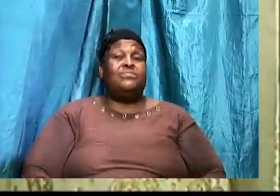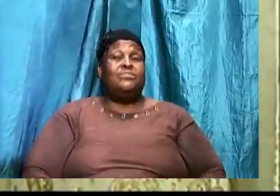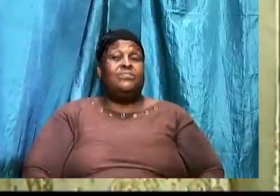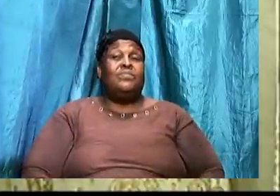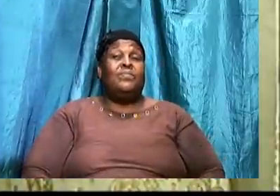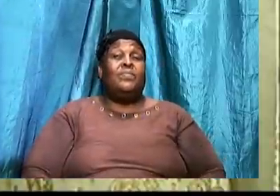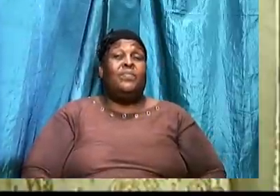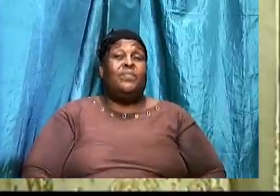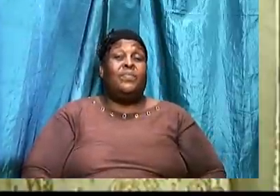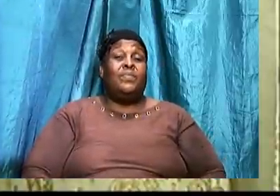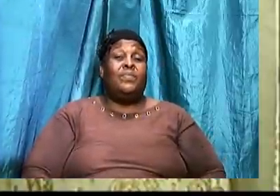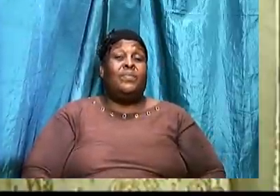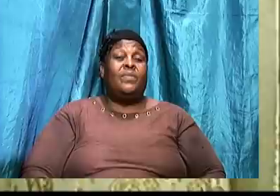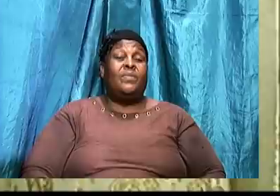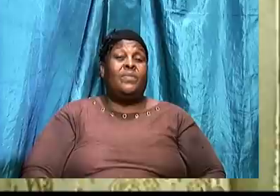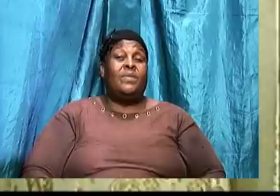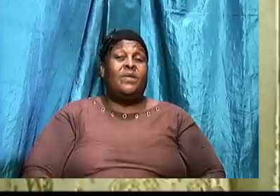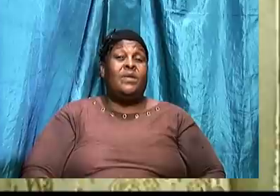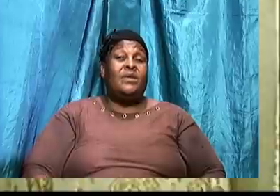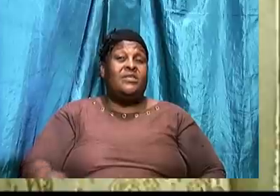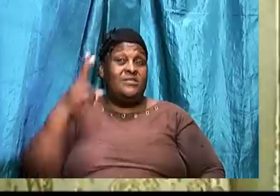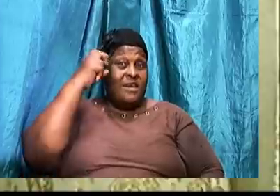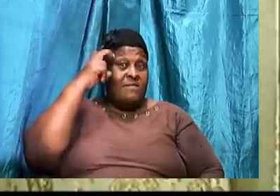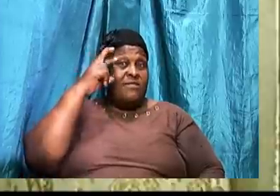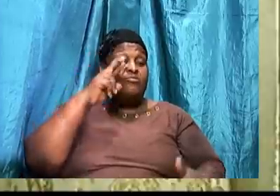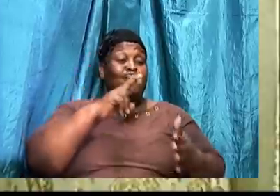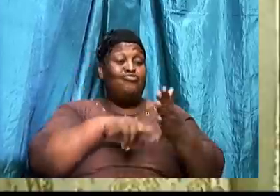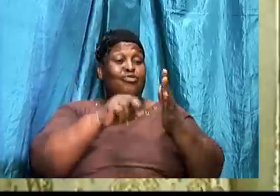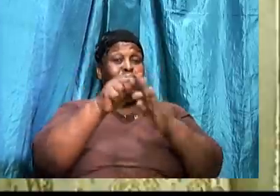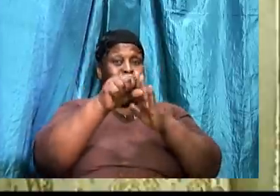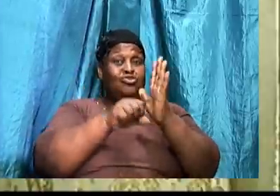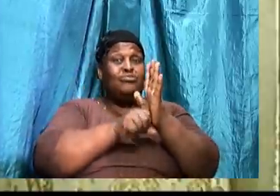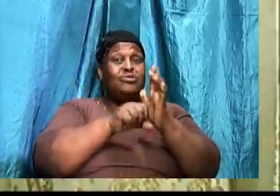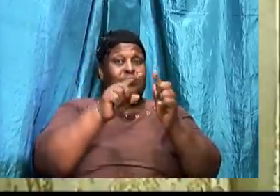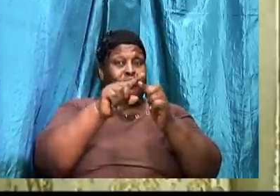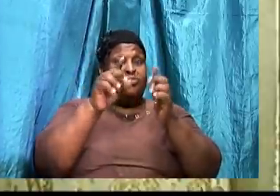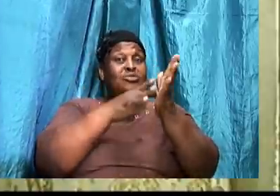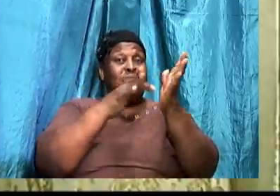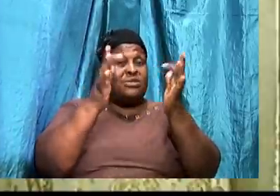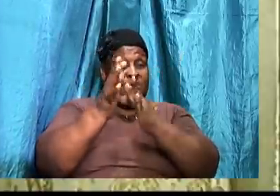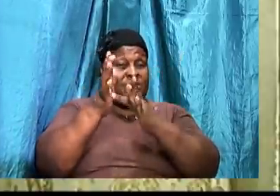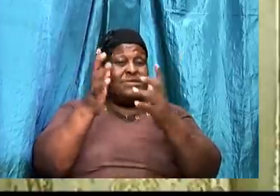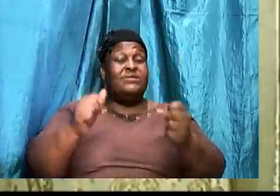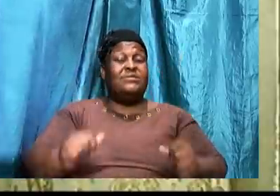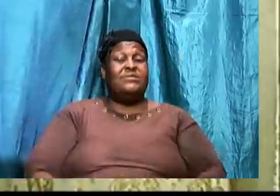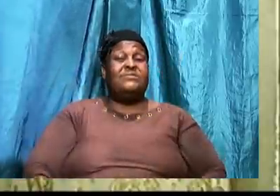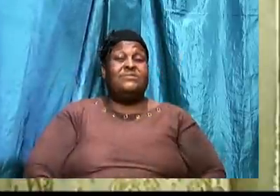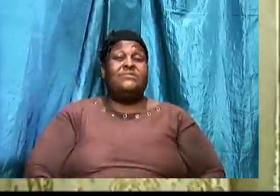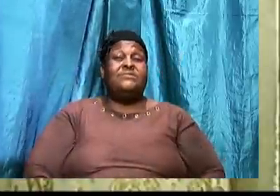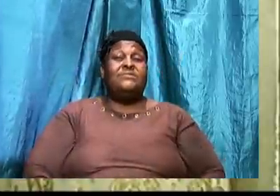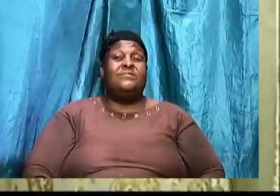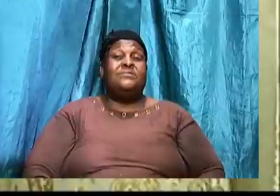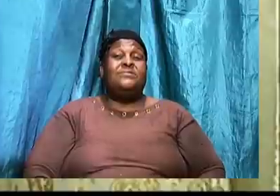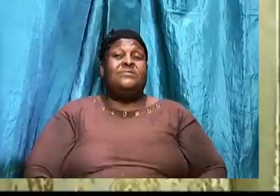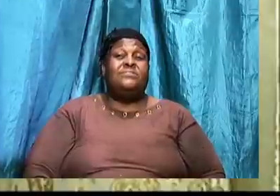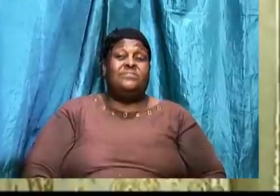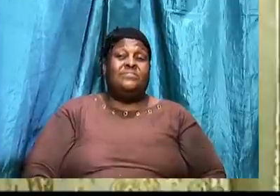He did it with Jesus. Let's go back to Luke. 4 again. And we are looking at 9 to 12 now.